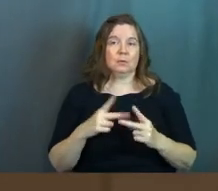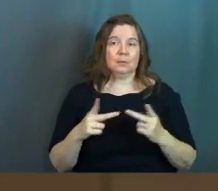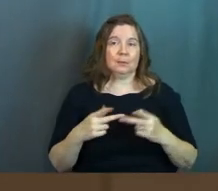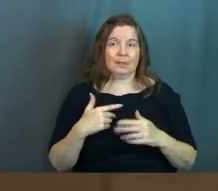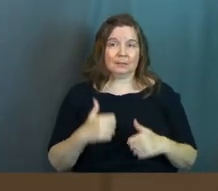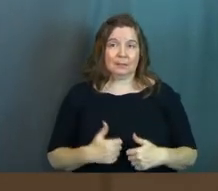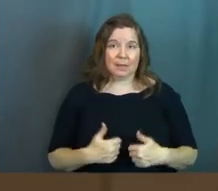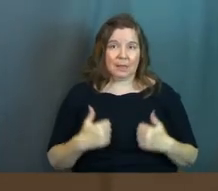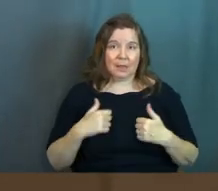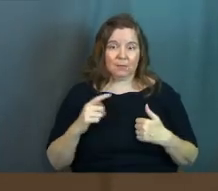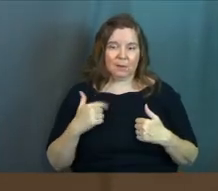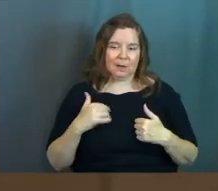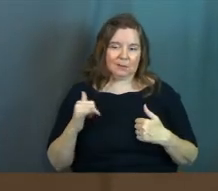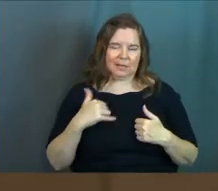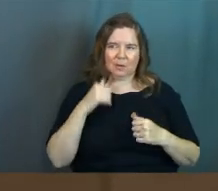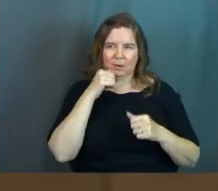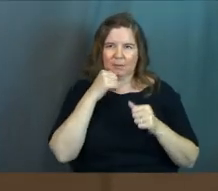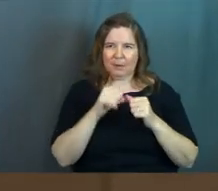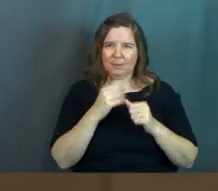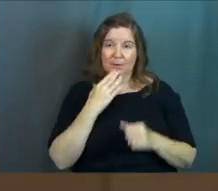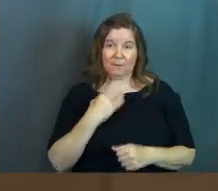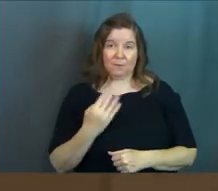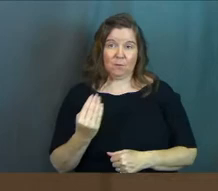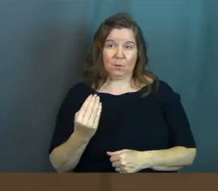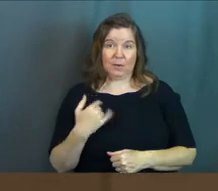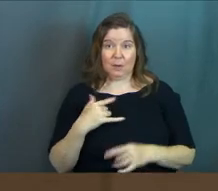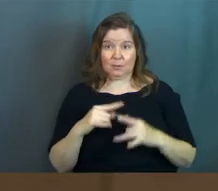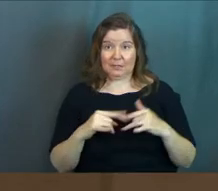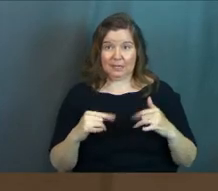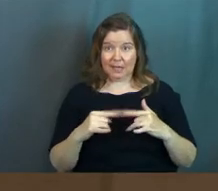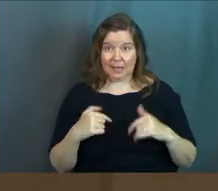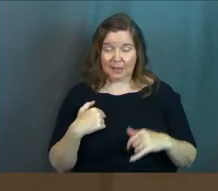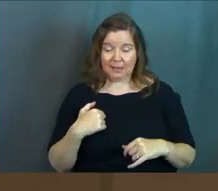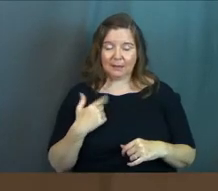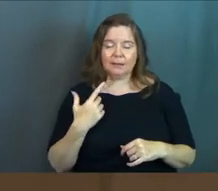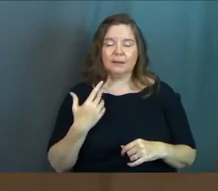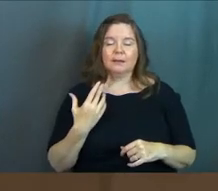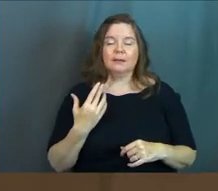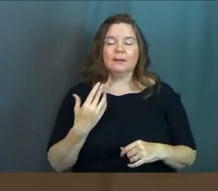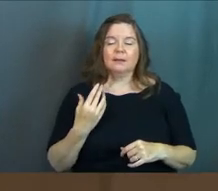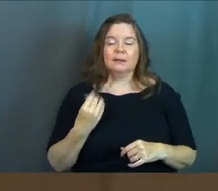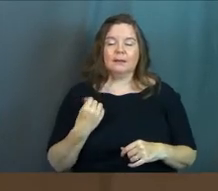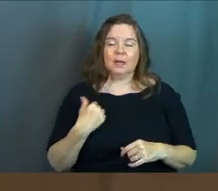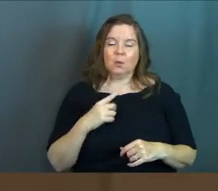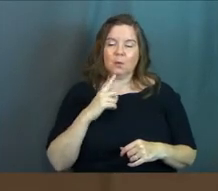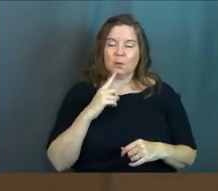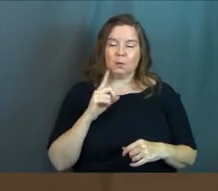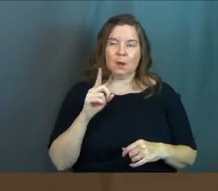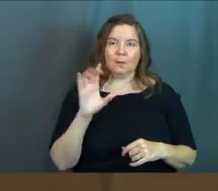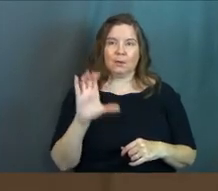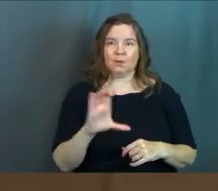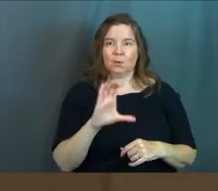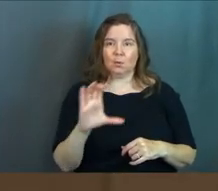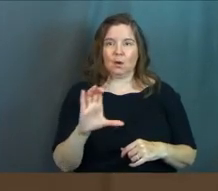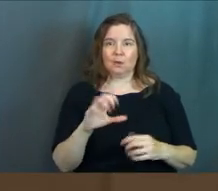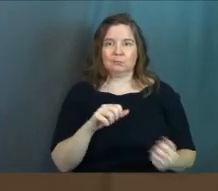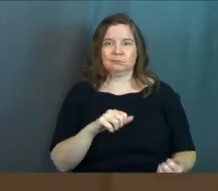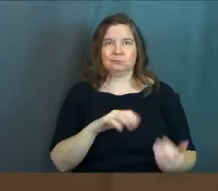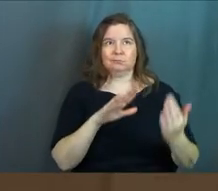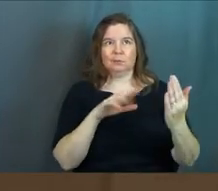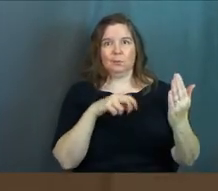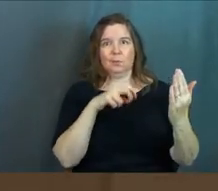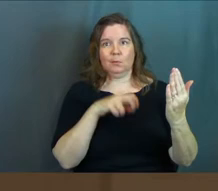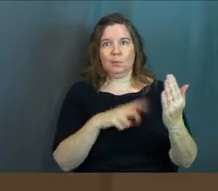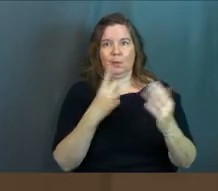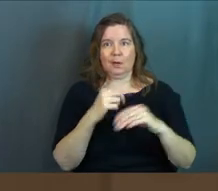point in my life when I was like, I remember 14, I was at camp and, um, we were like up at the cross one night at camp. And I